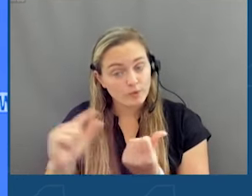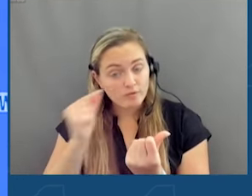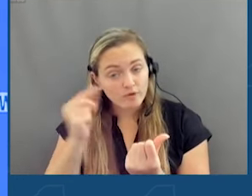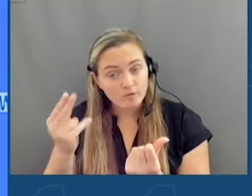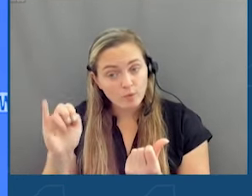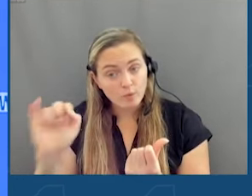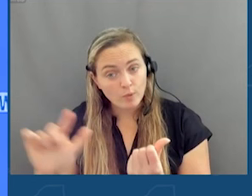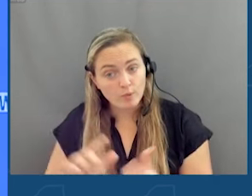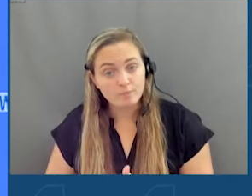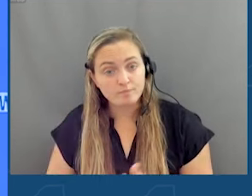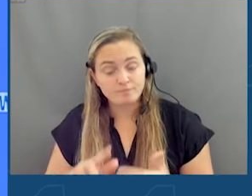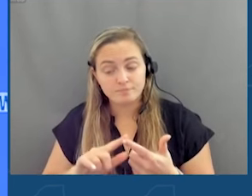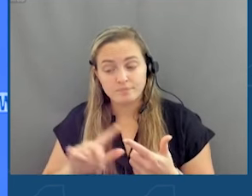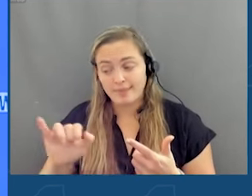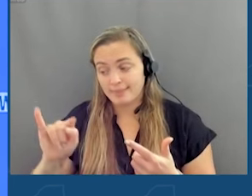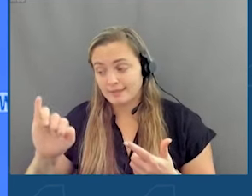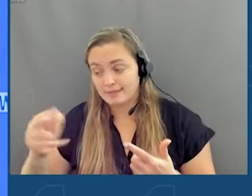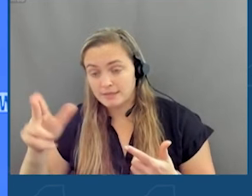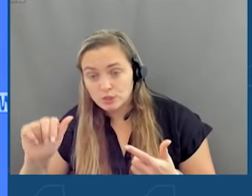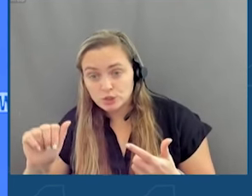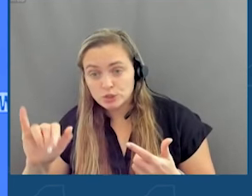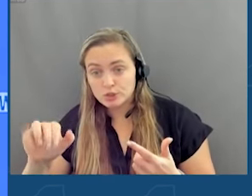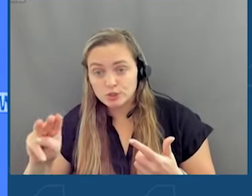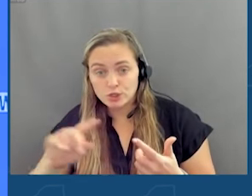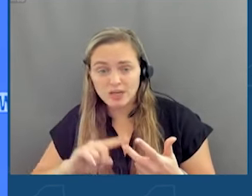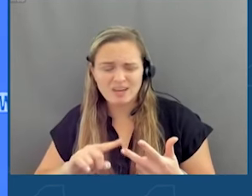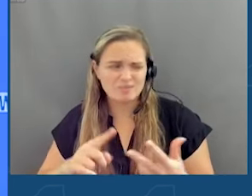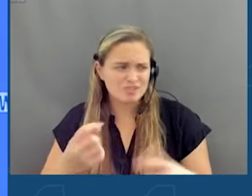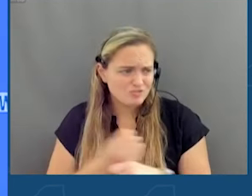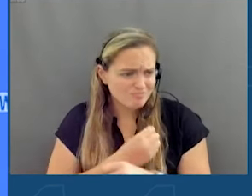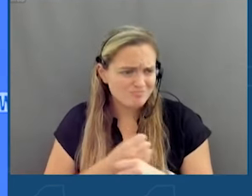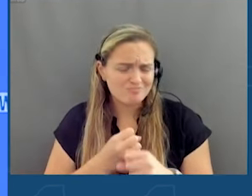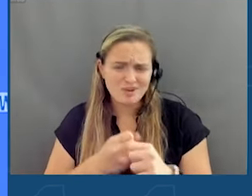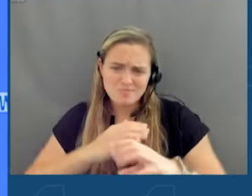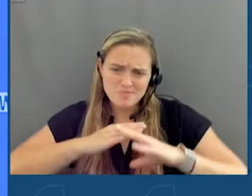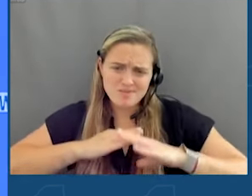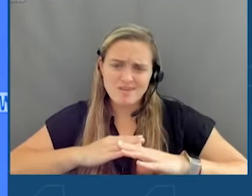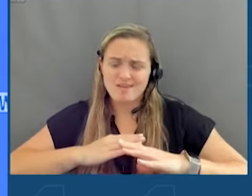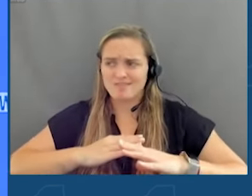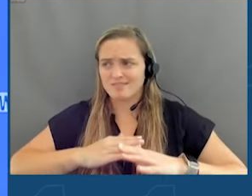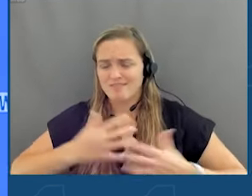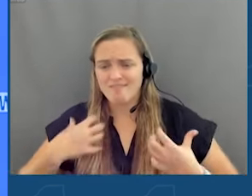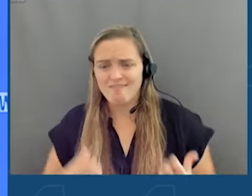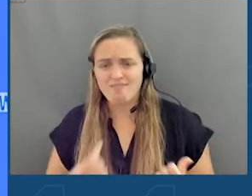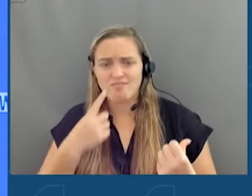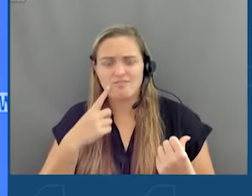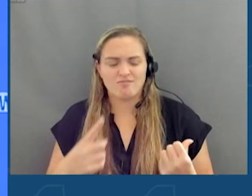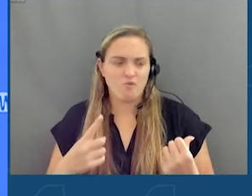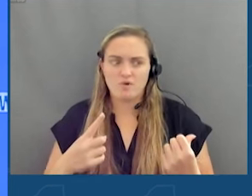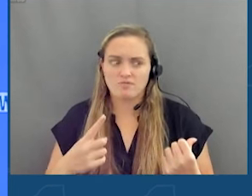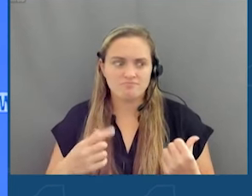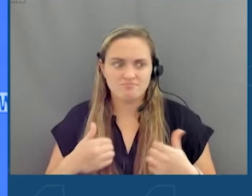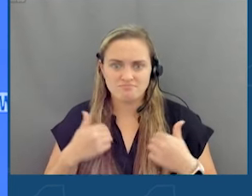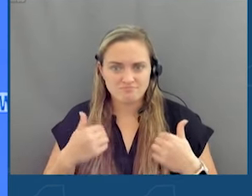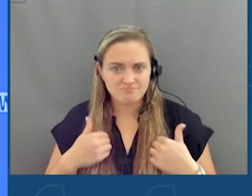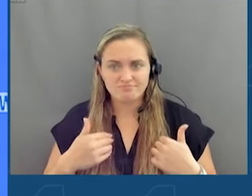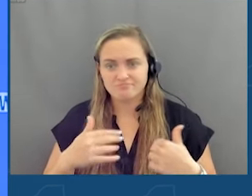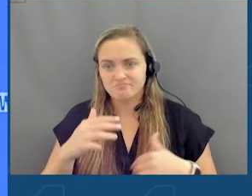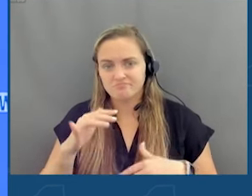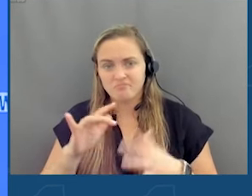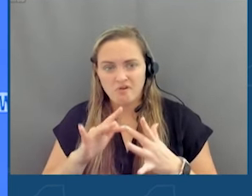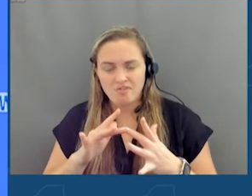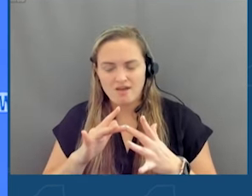Hochul and Attorney General Letitia James in our fight to protect the well-being of youth online as we head into the upcoming legislative session.